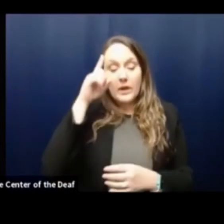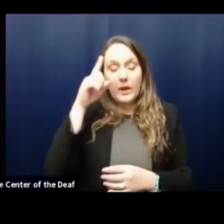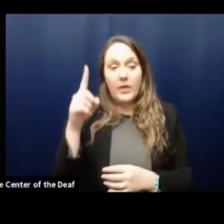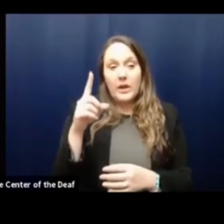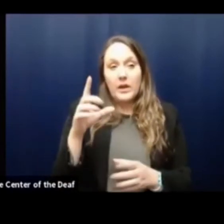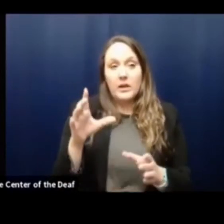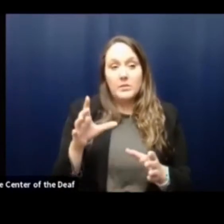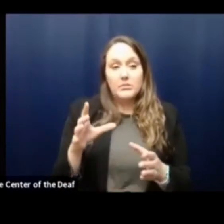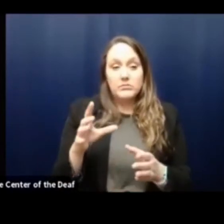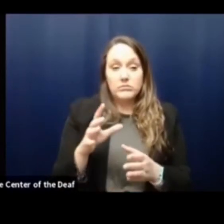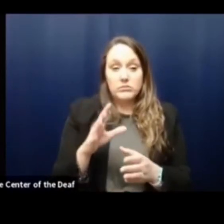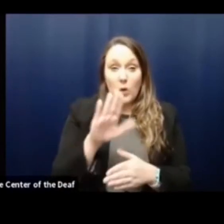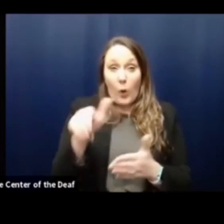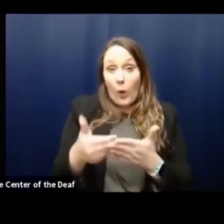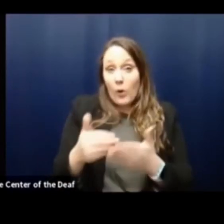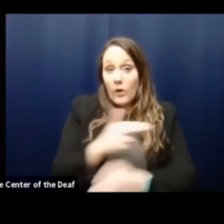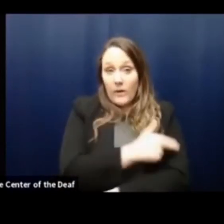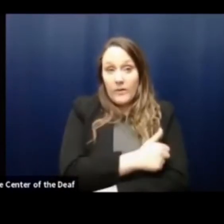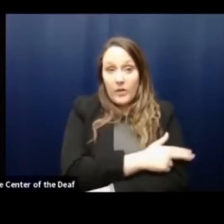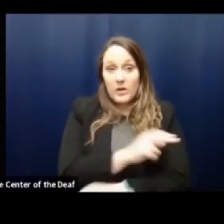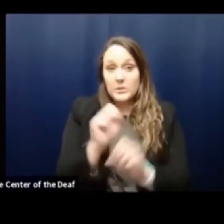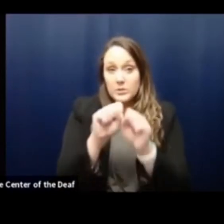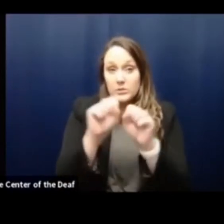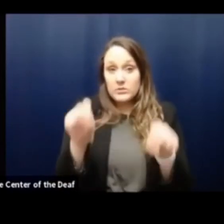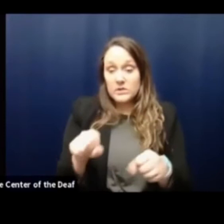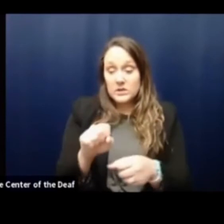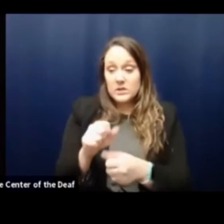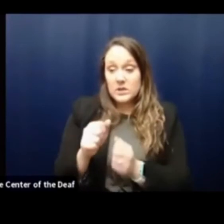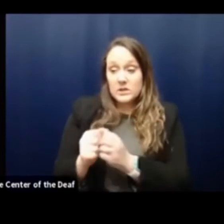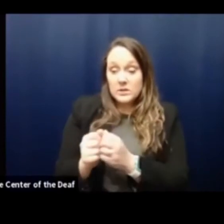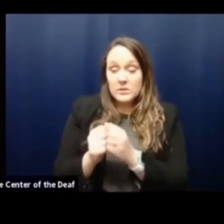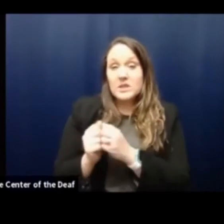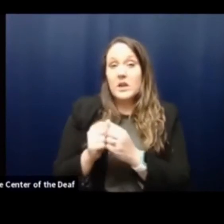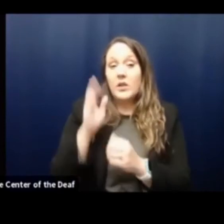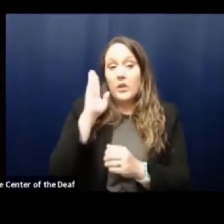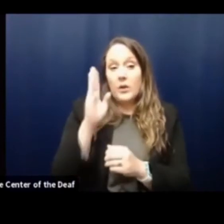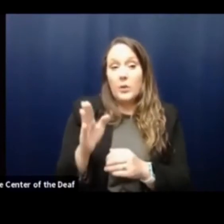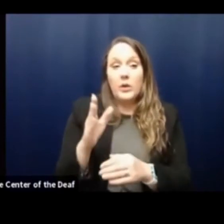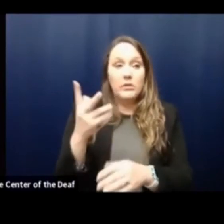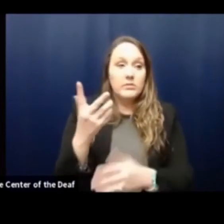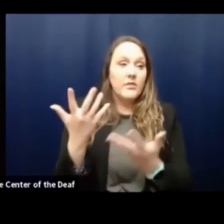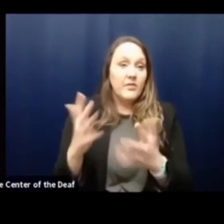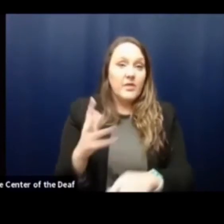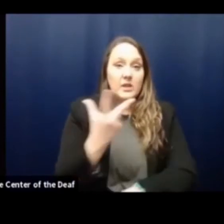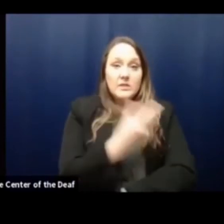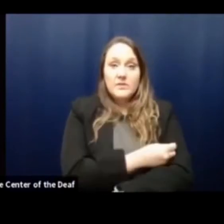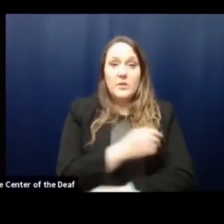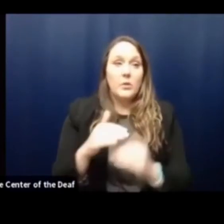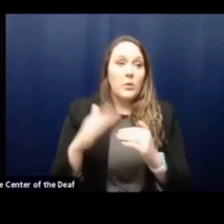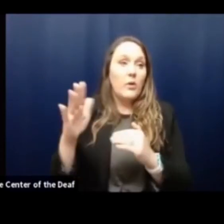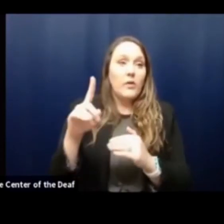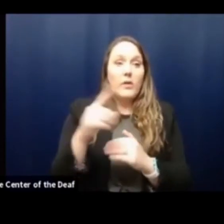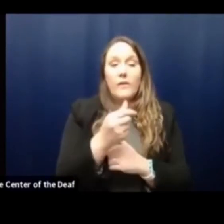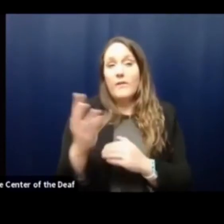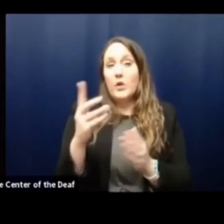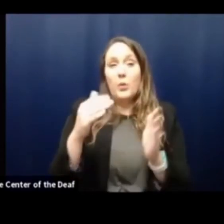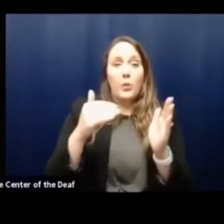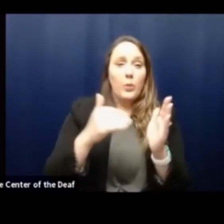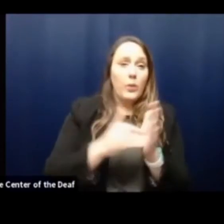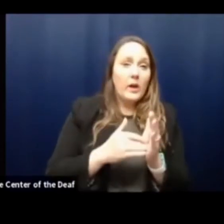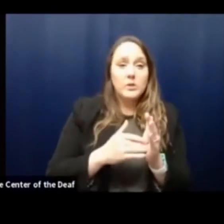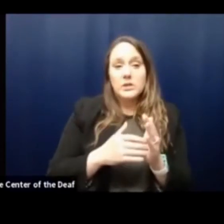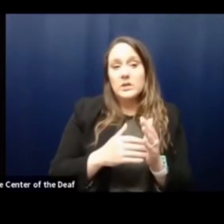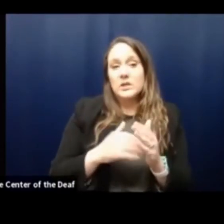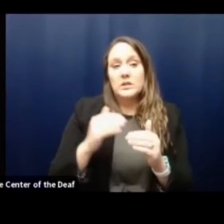collectively for the hospital systems, we will, we will have vaccinated thousands of, uh, members of our community greater than